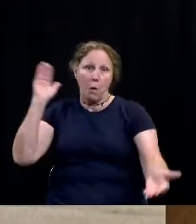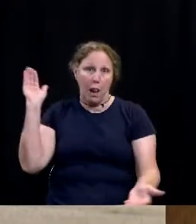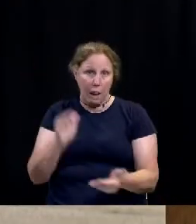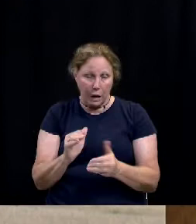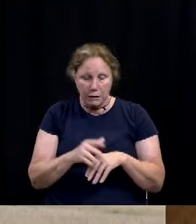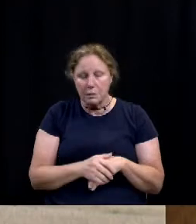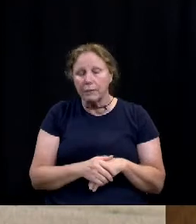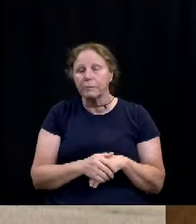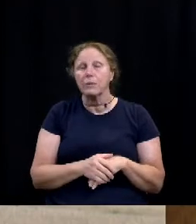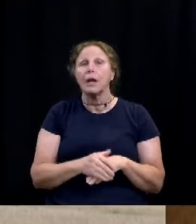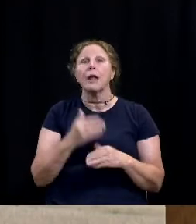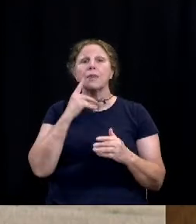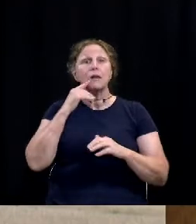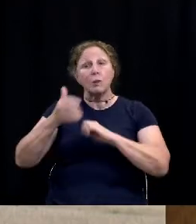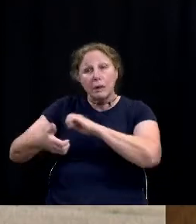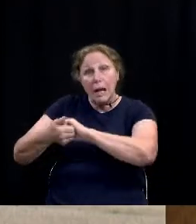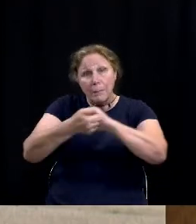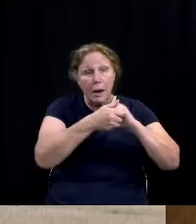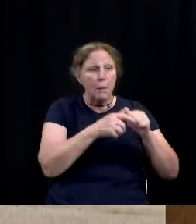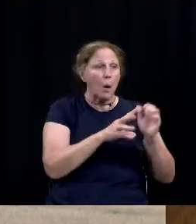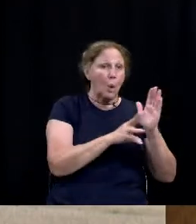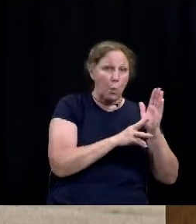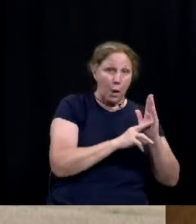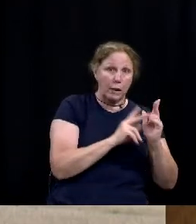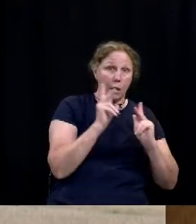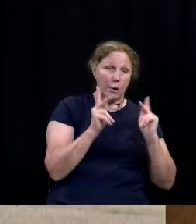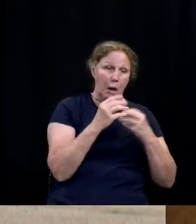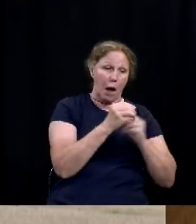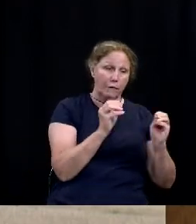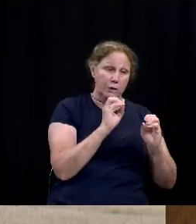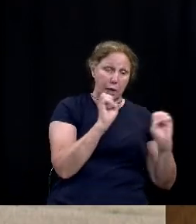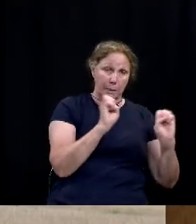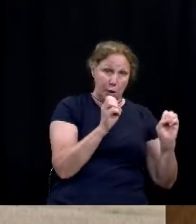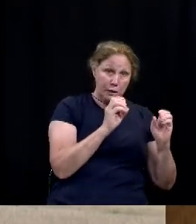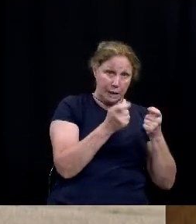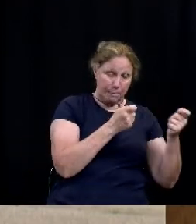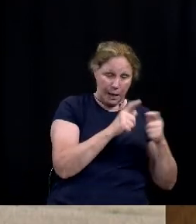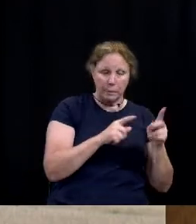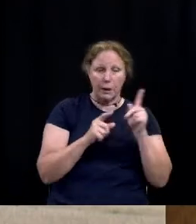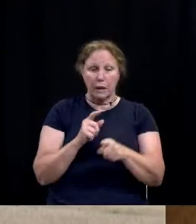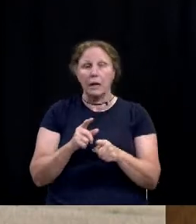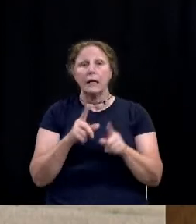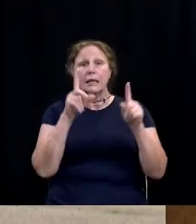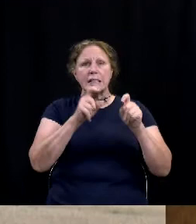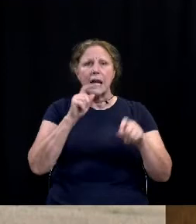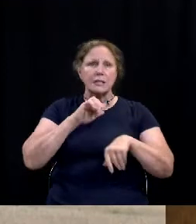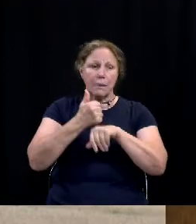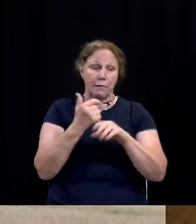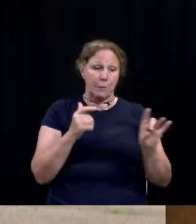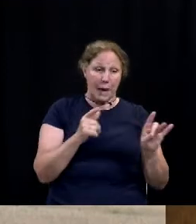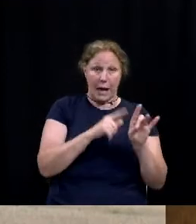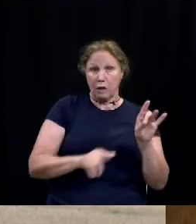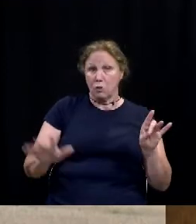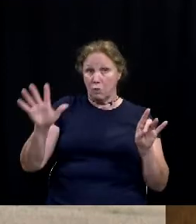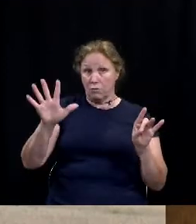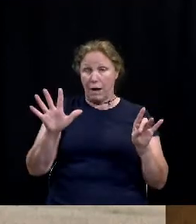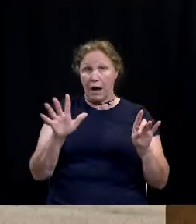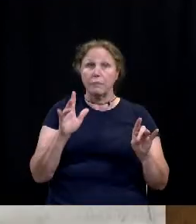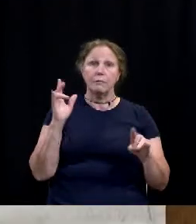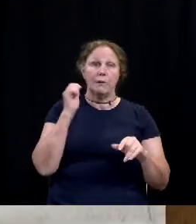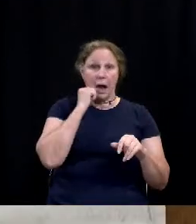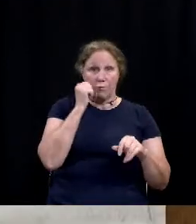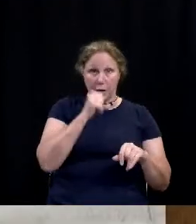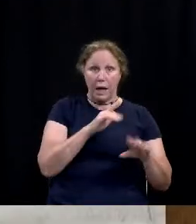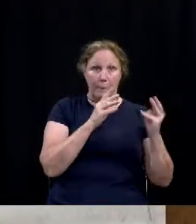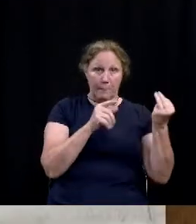to a large collaborative effort led by the Waco McClendon County Office of Emergency Management, test sites are open from 8 a.m. to 5 p.m. seven days a week.